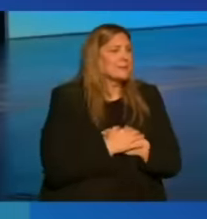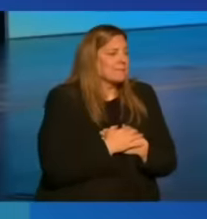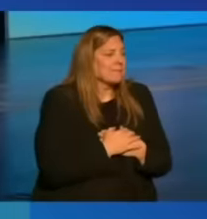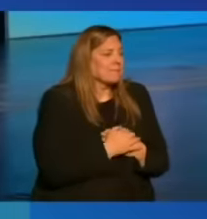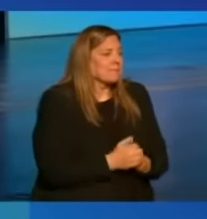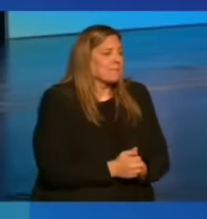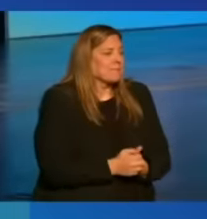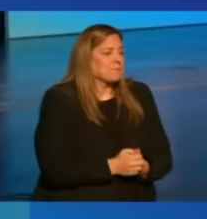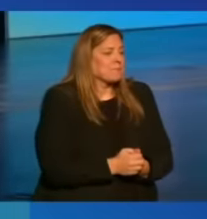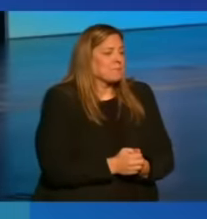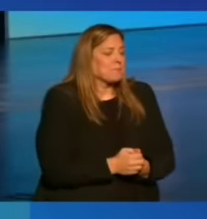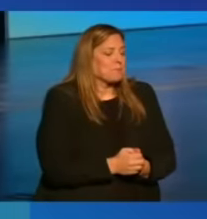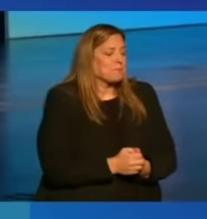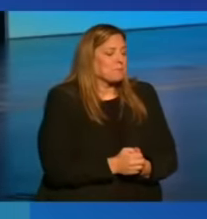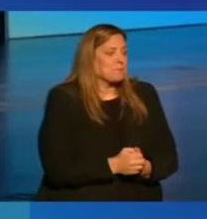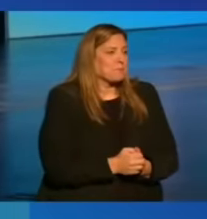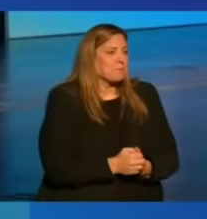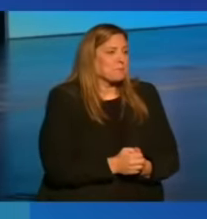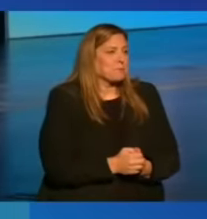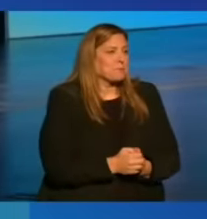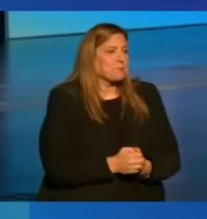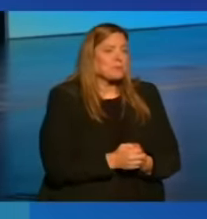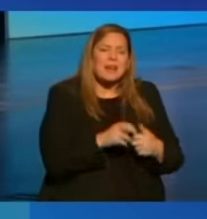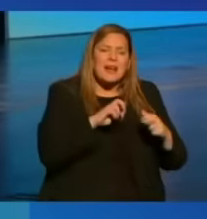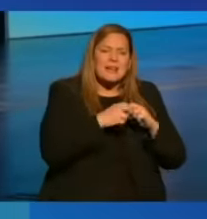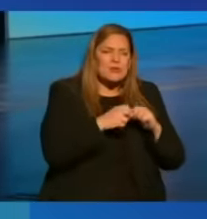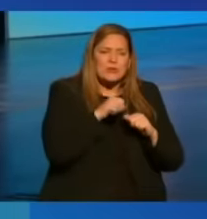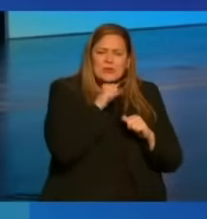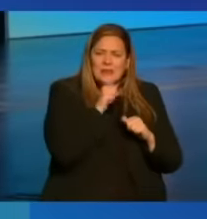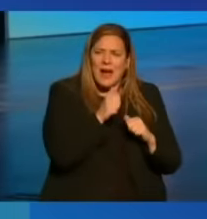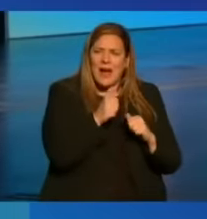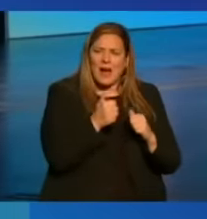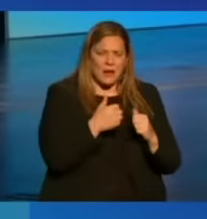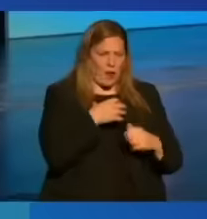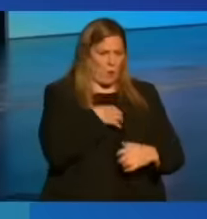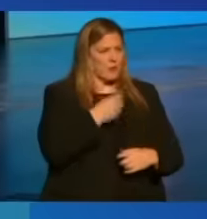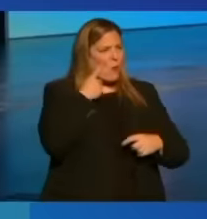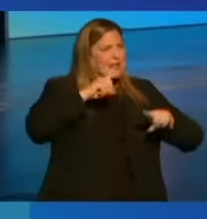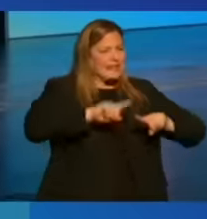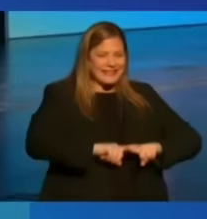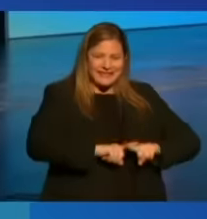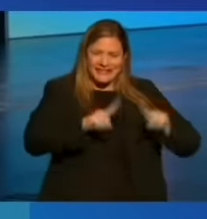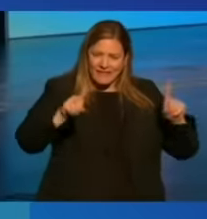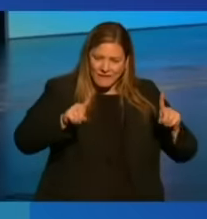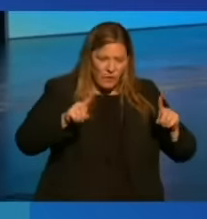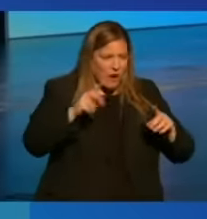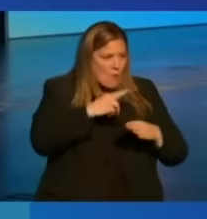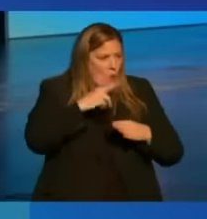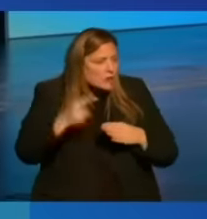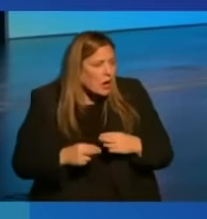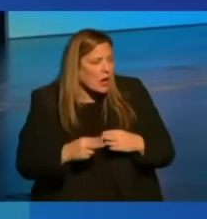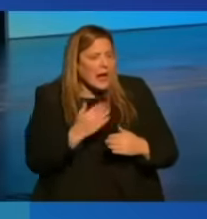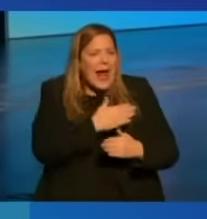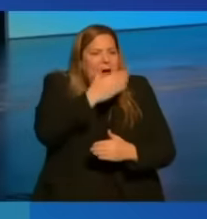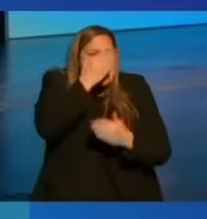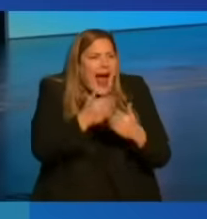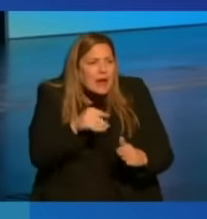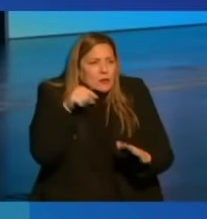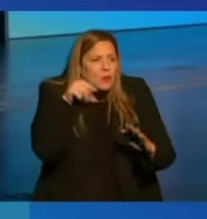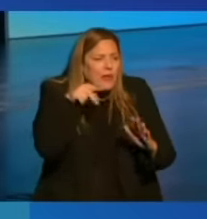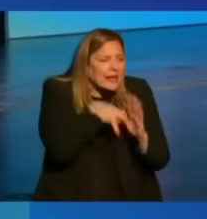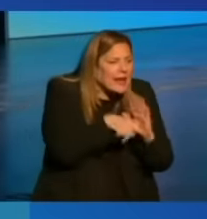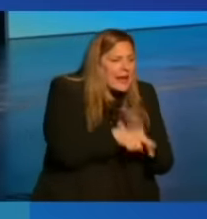And the issue is not a wish for different outcomes, an end to the killing,